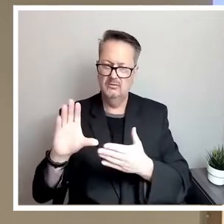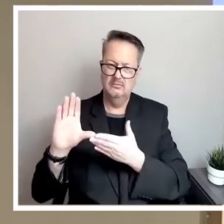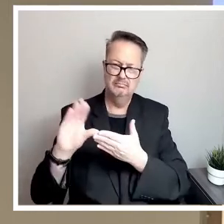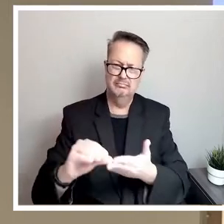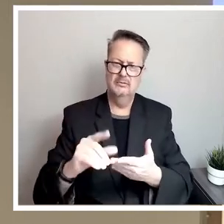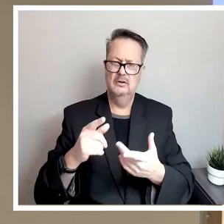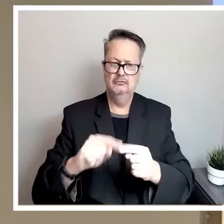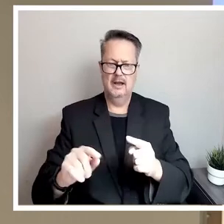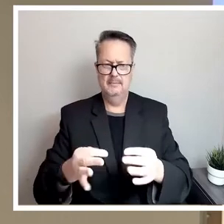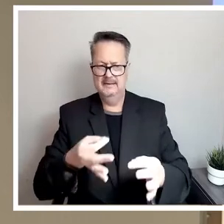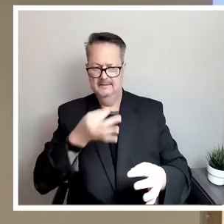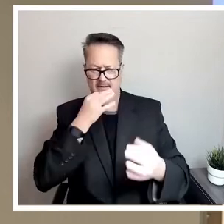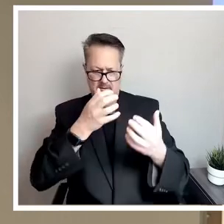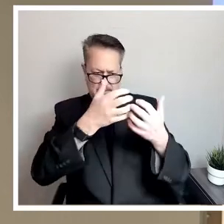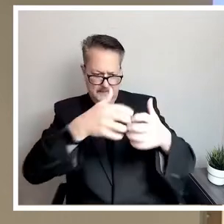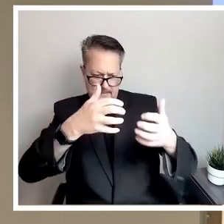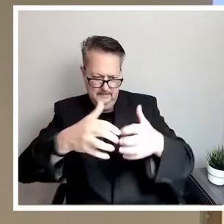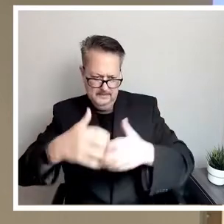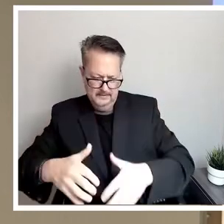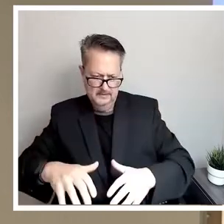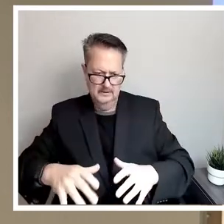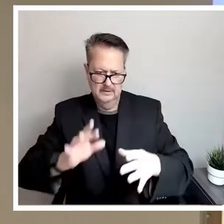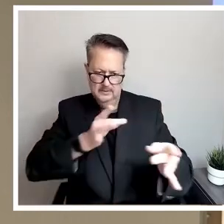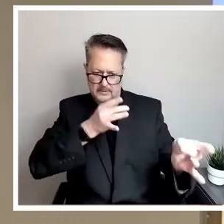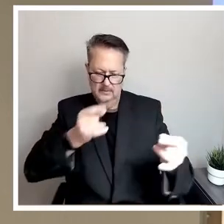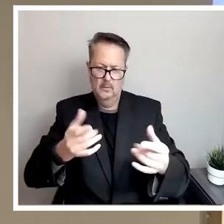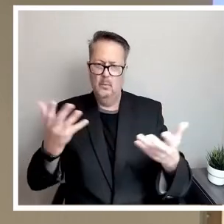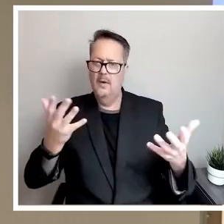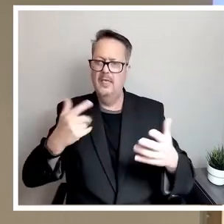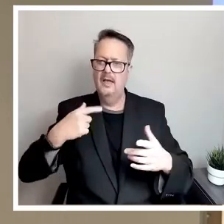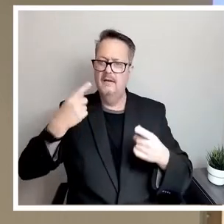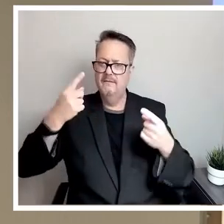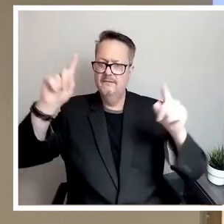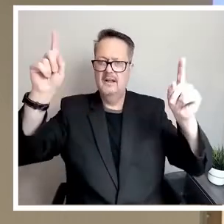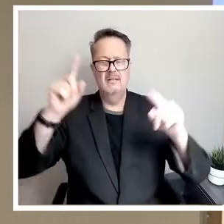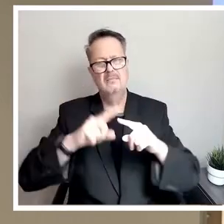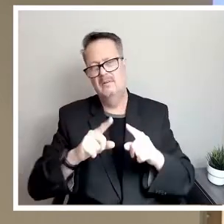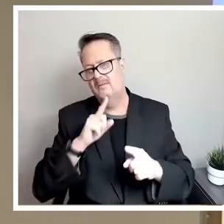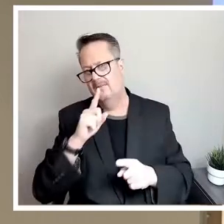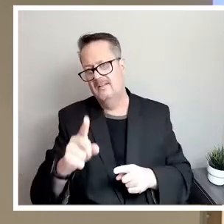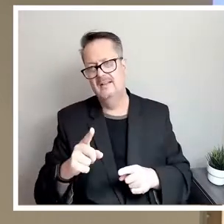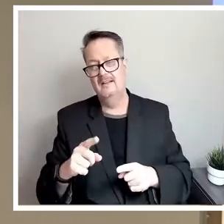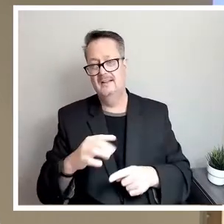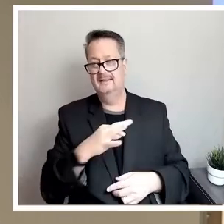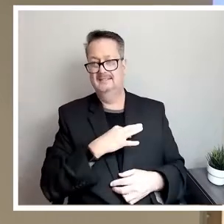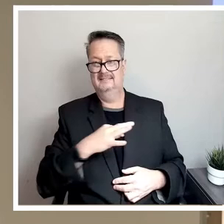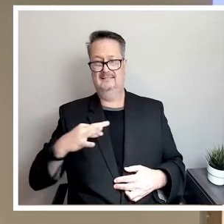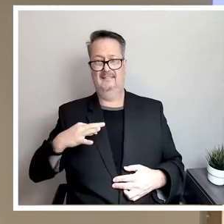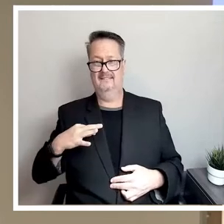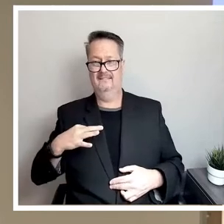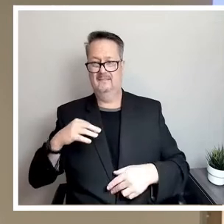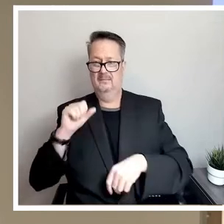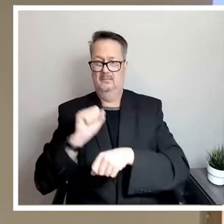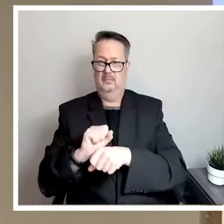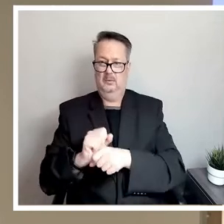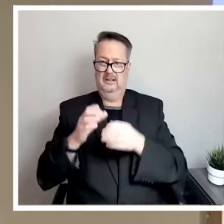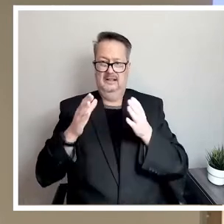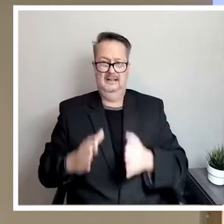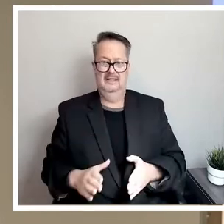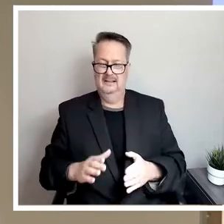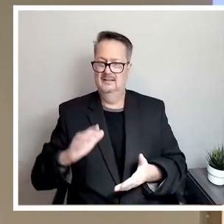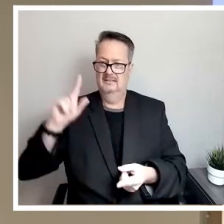utility that our community expects out of us. But, quite frankly, our employee counts are going to make it difficult in the years ahead